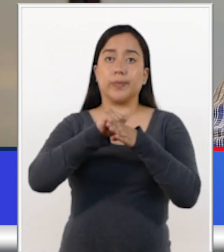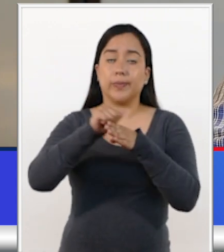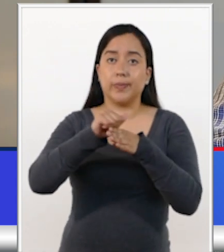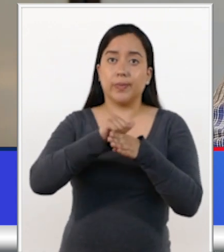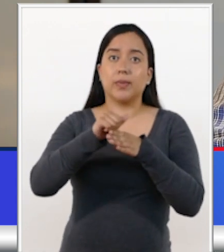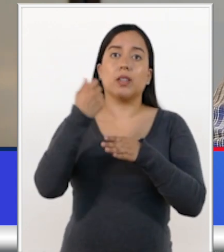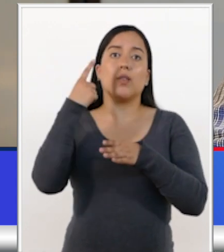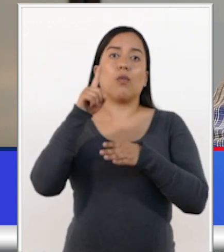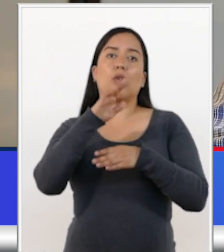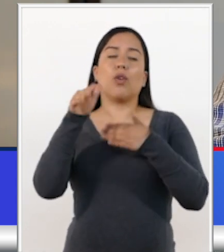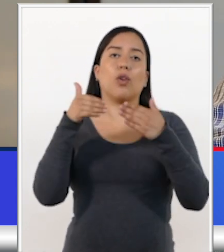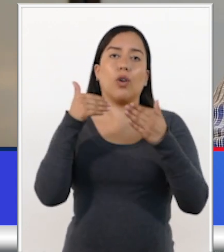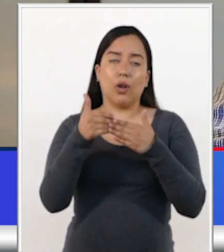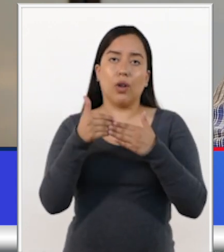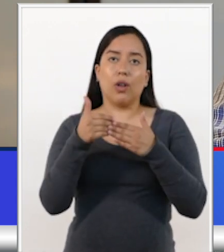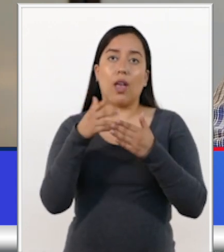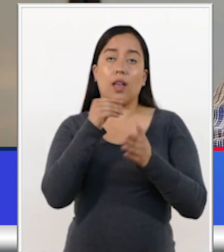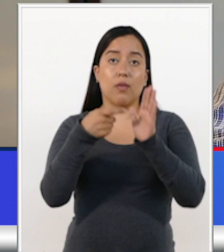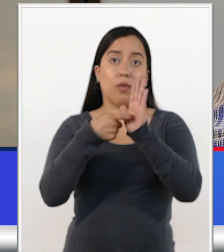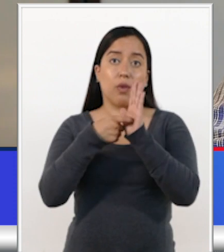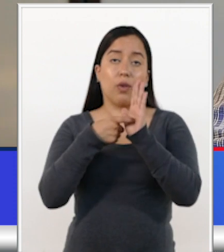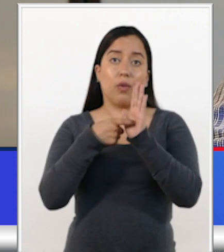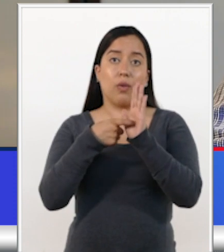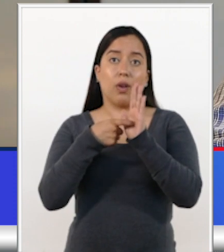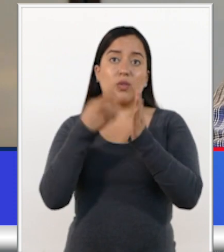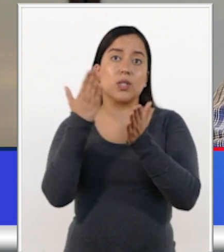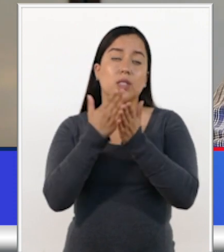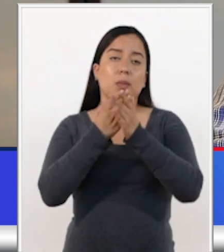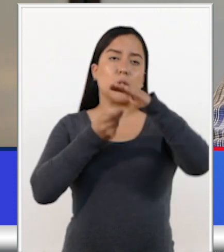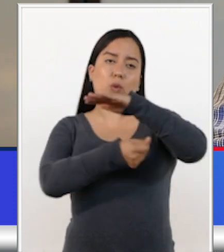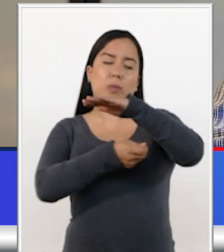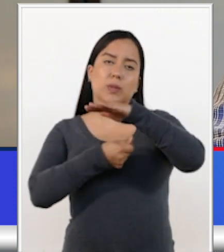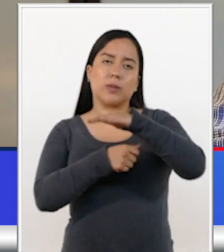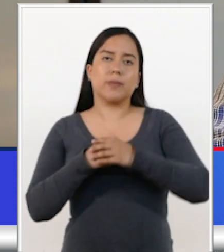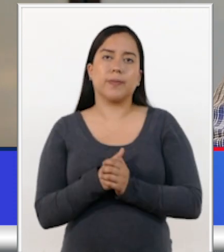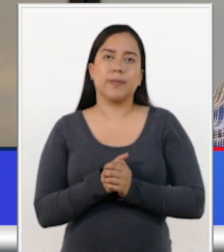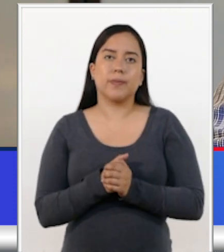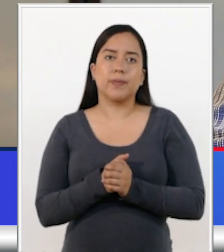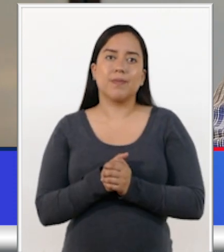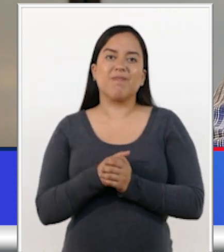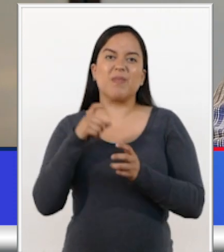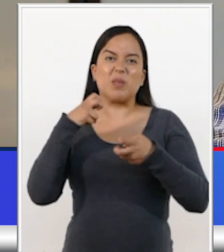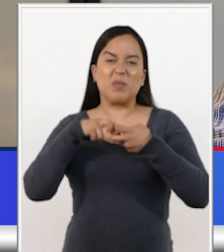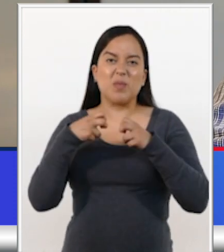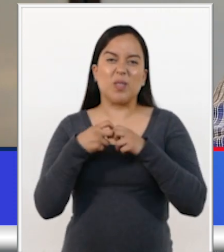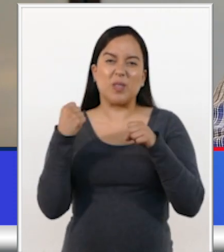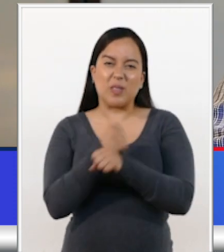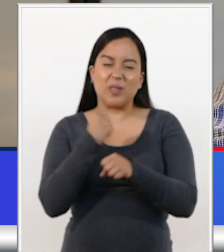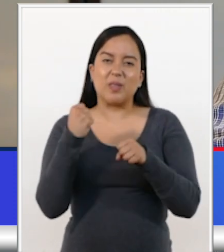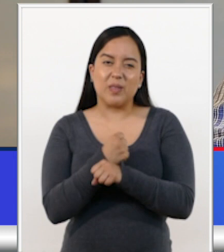of corporate actors are also required to deter corruption. While it can be challenging to identify